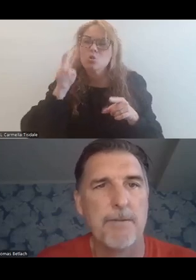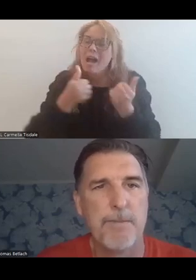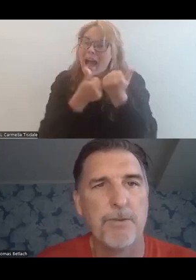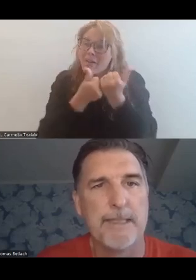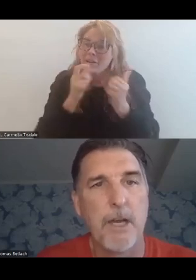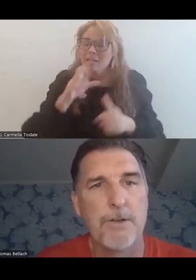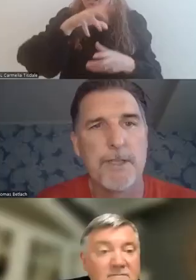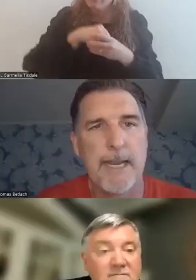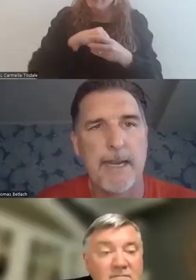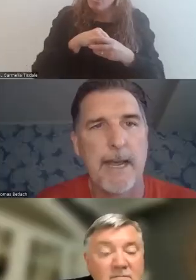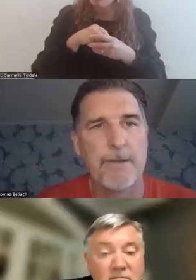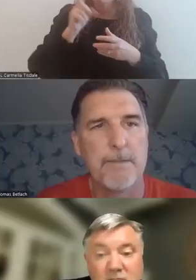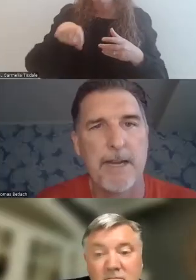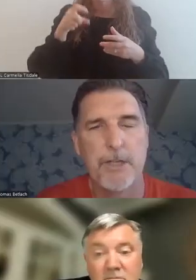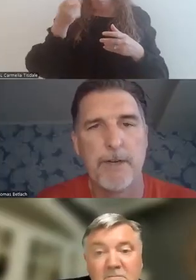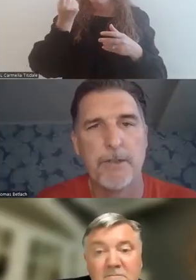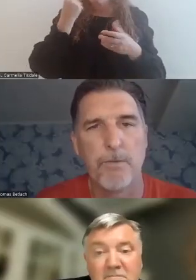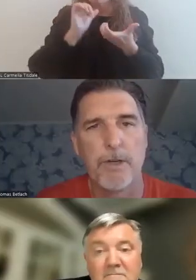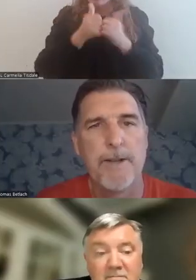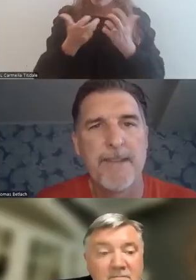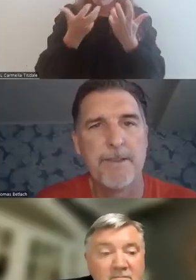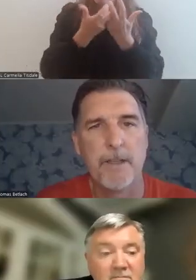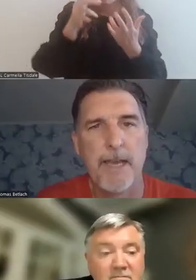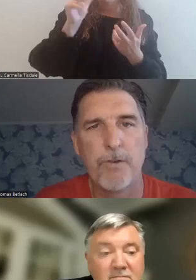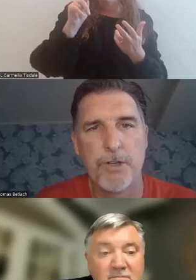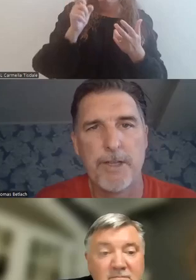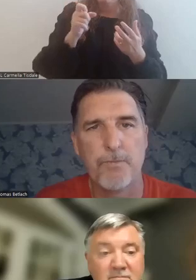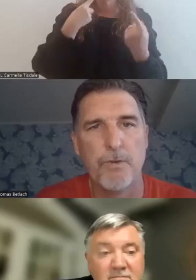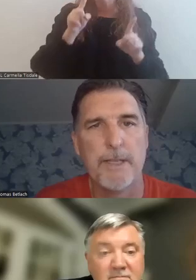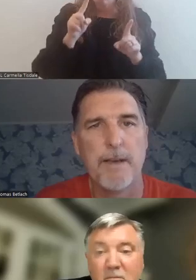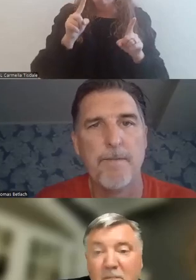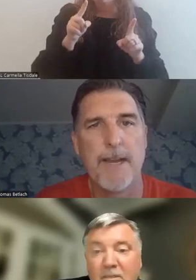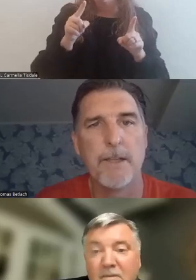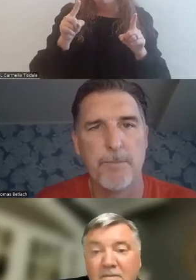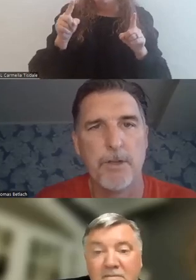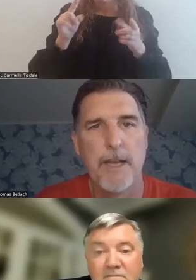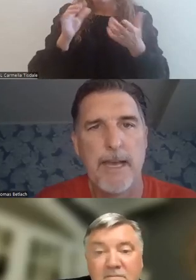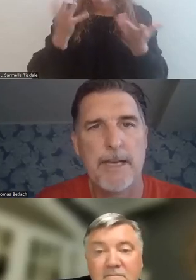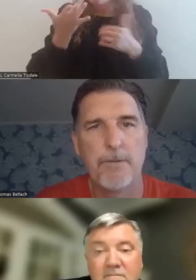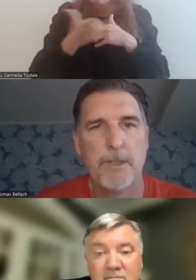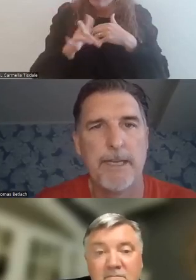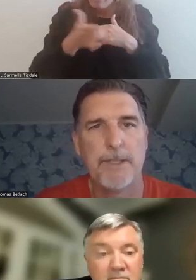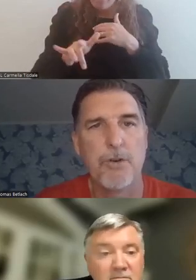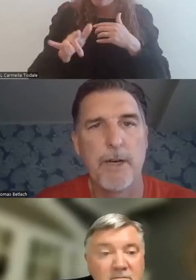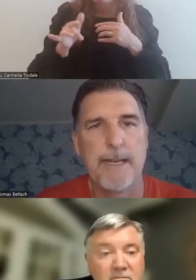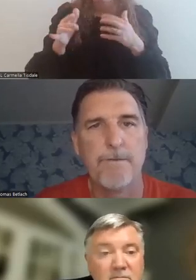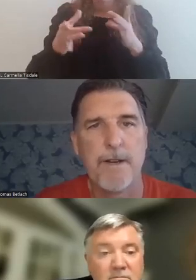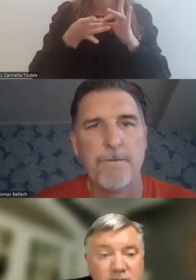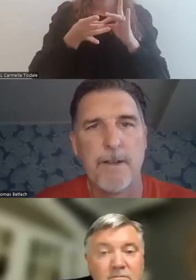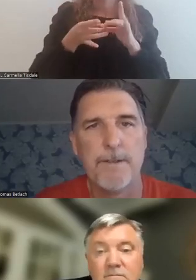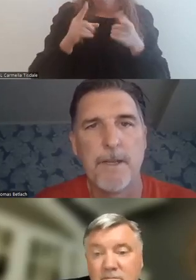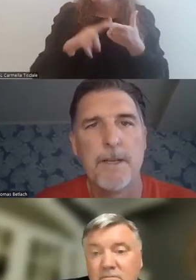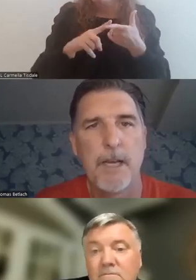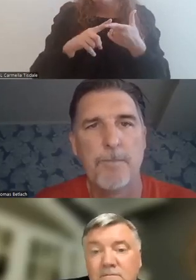engaged on, people need to understand how these matching rates work and the leverage that's really available as it relates to drawing